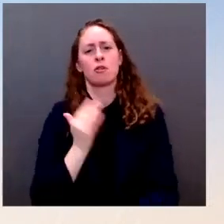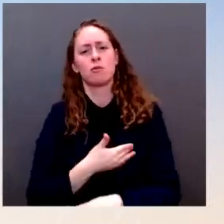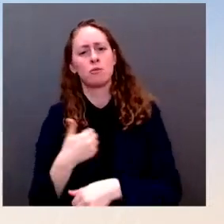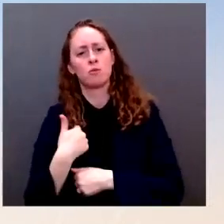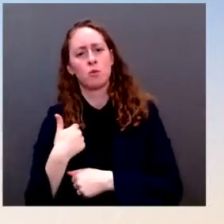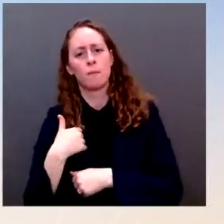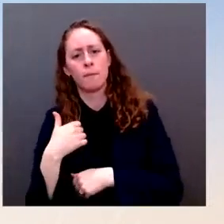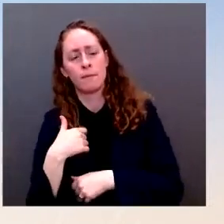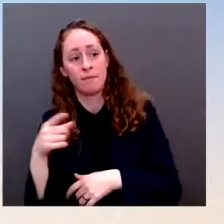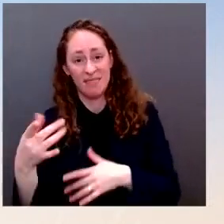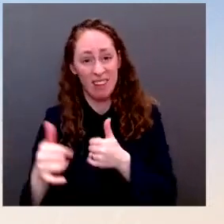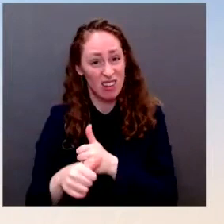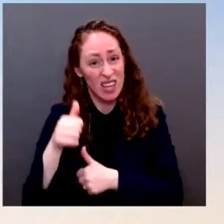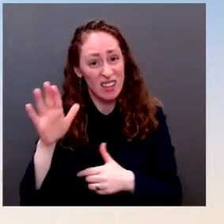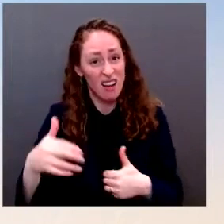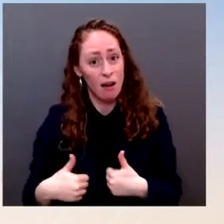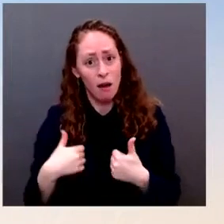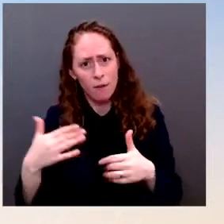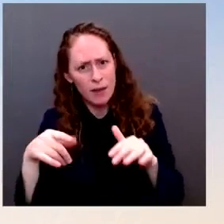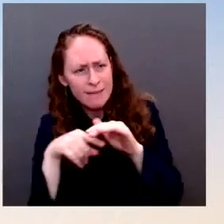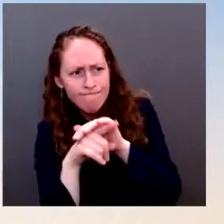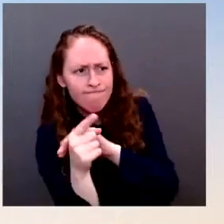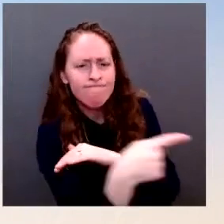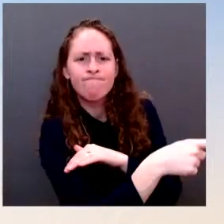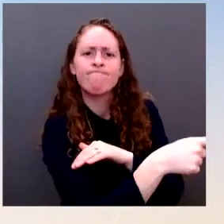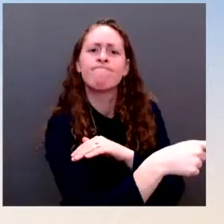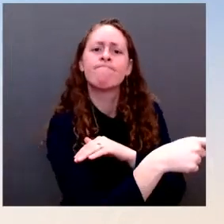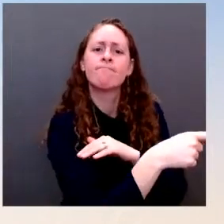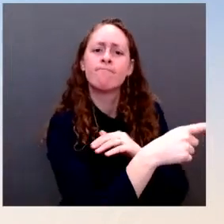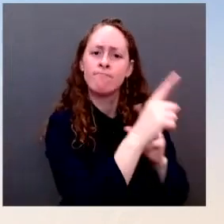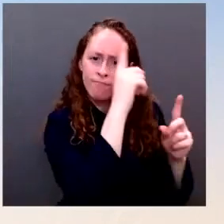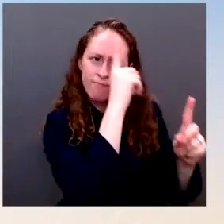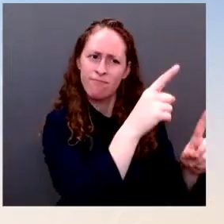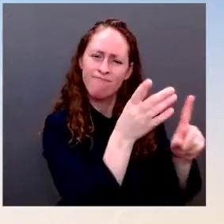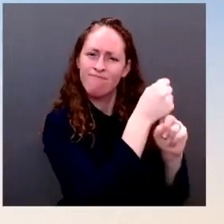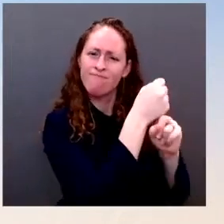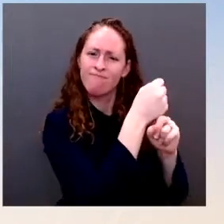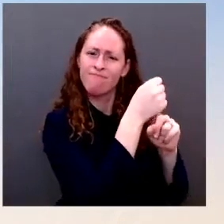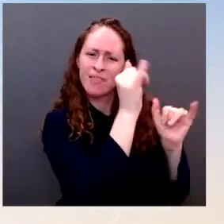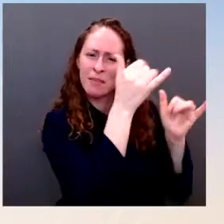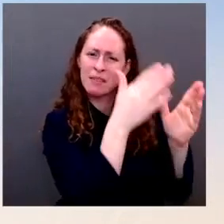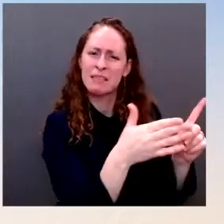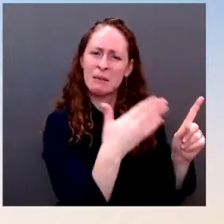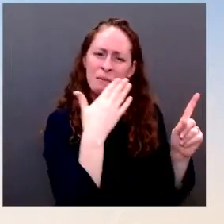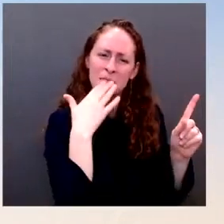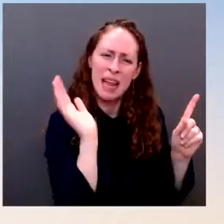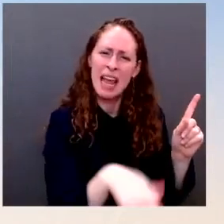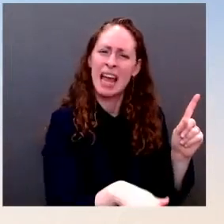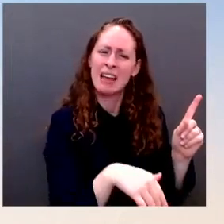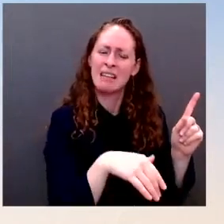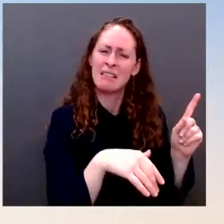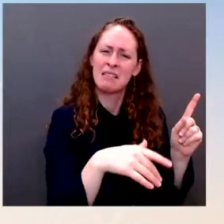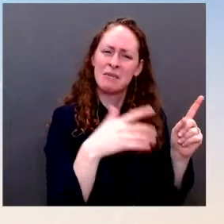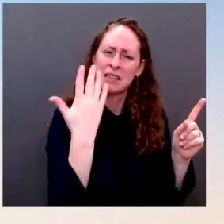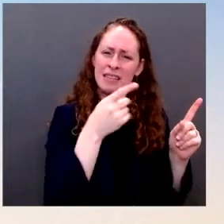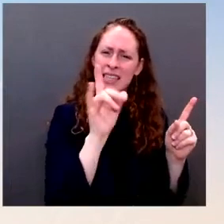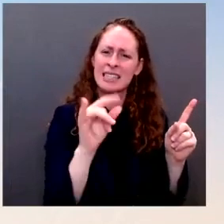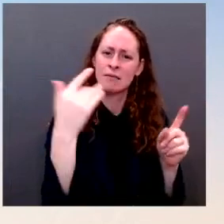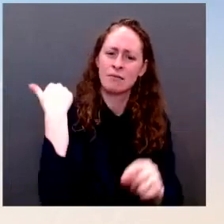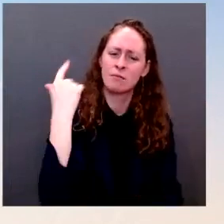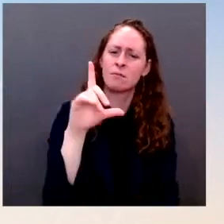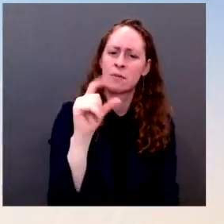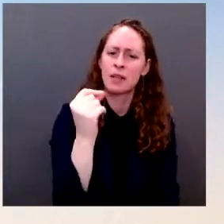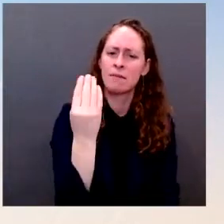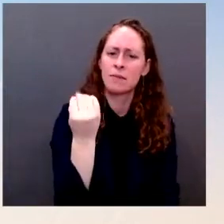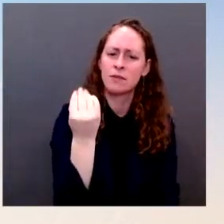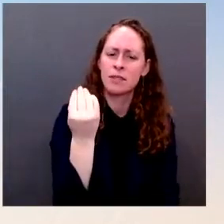northwestern Iraq in 2014, who bears responsibility for a recent set of attacks against the Iraqi security forces, and who took a terrorist off